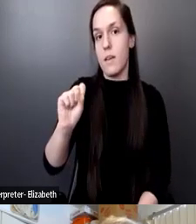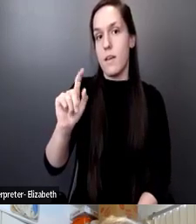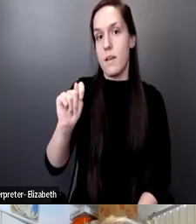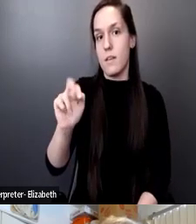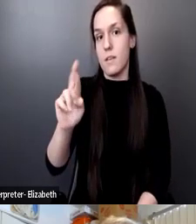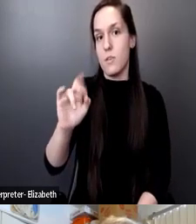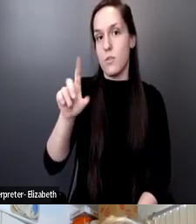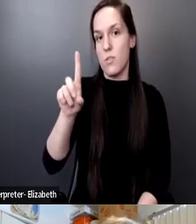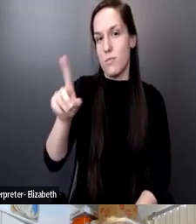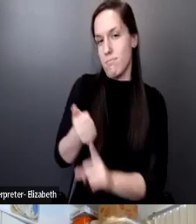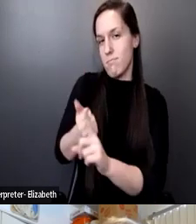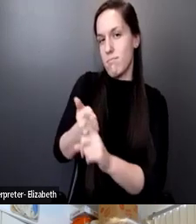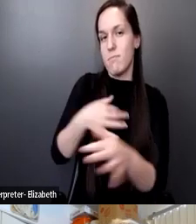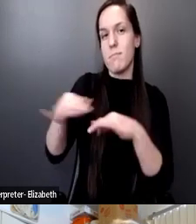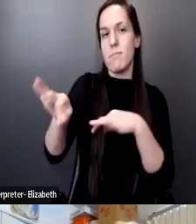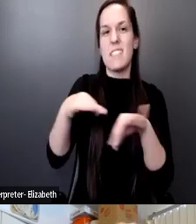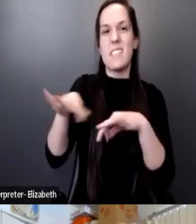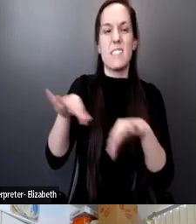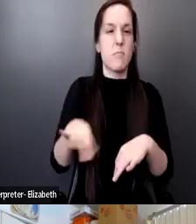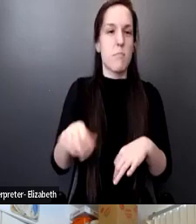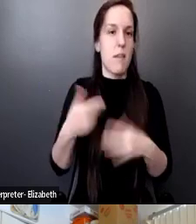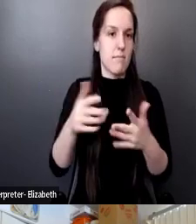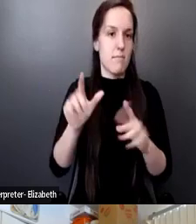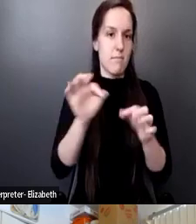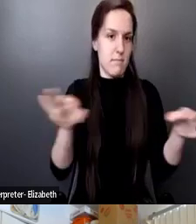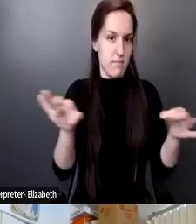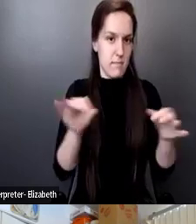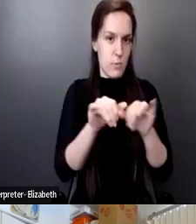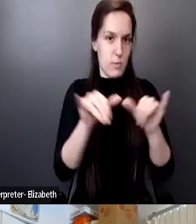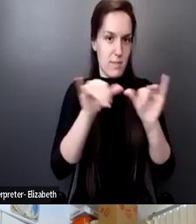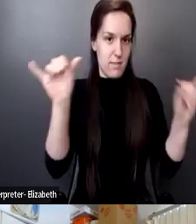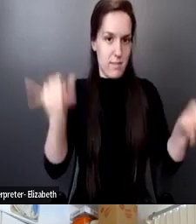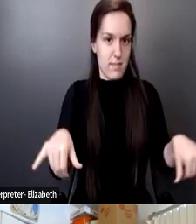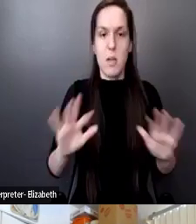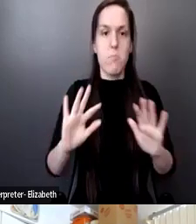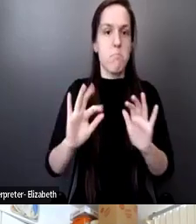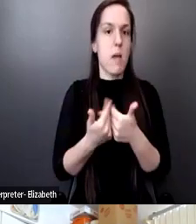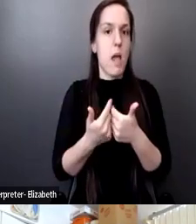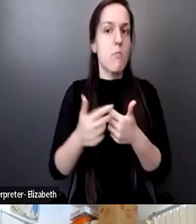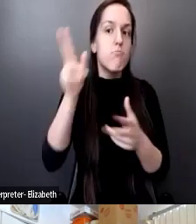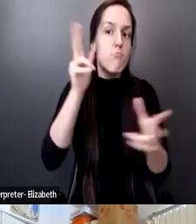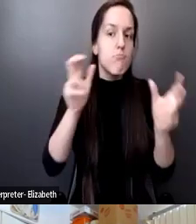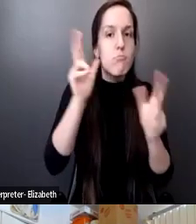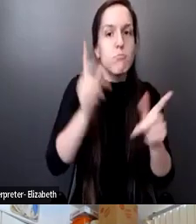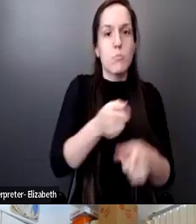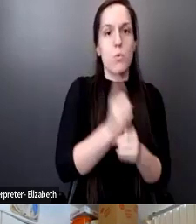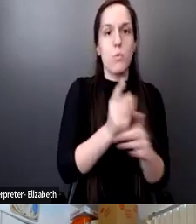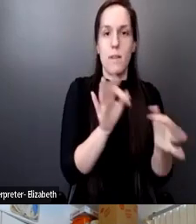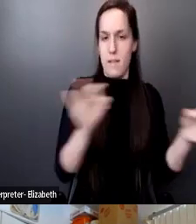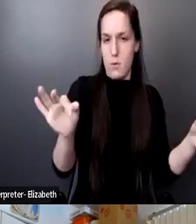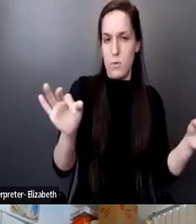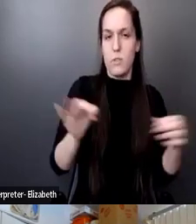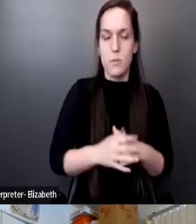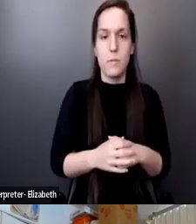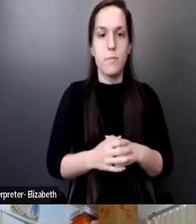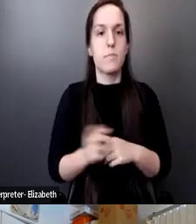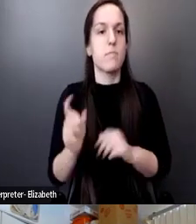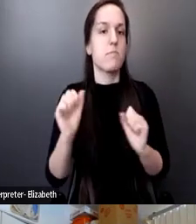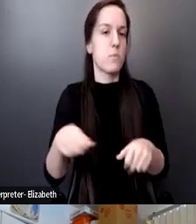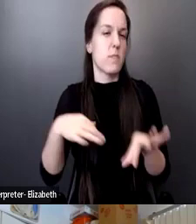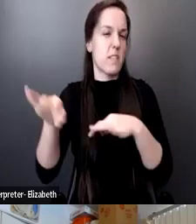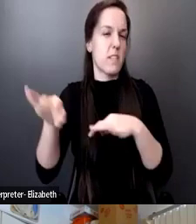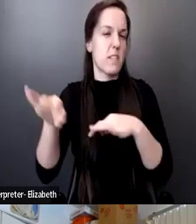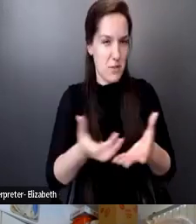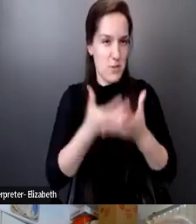our language system so people can select the right language, and she will explain how that